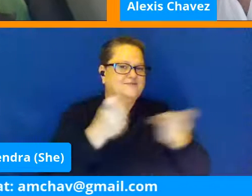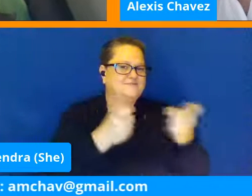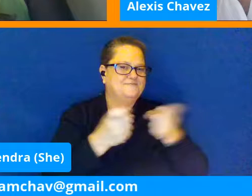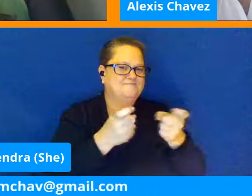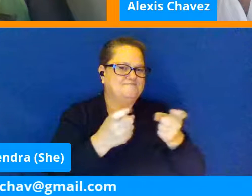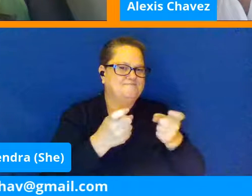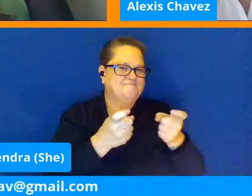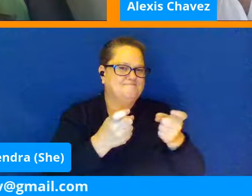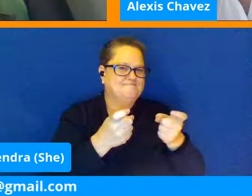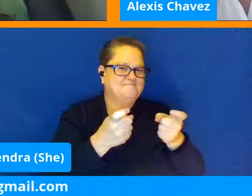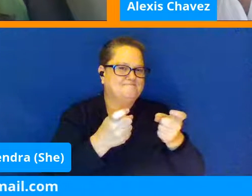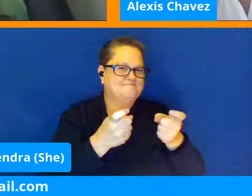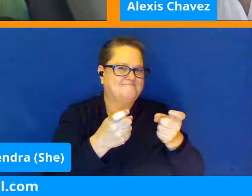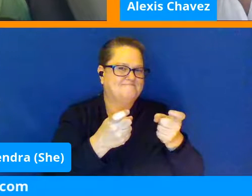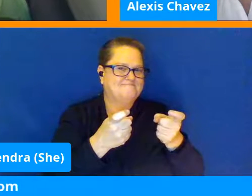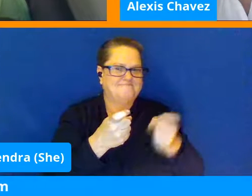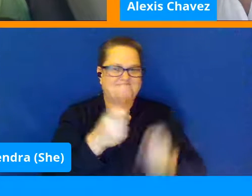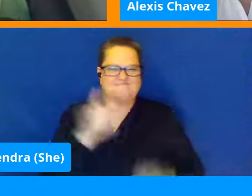Love it.